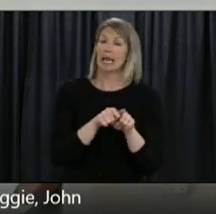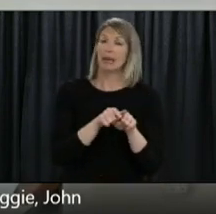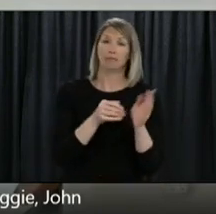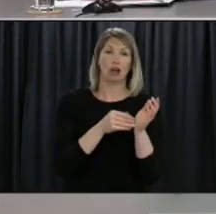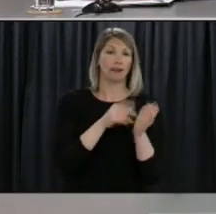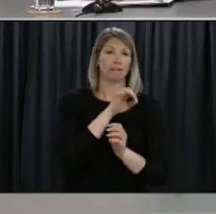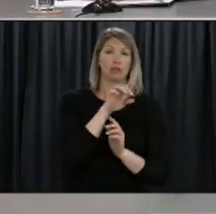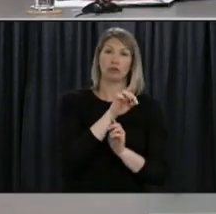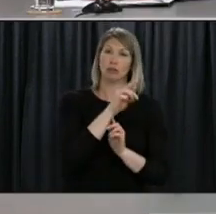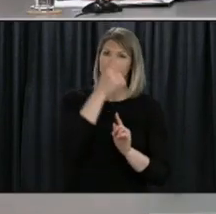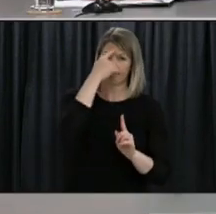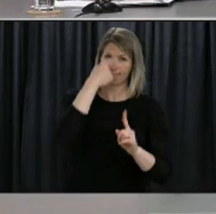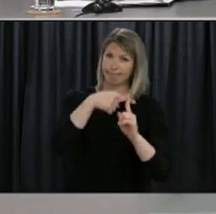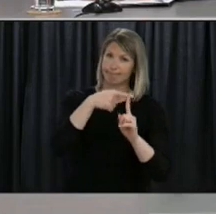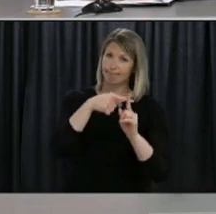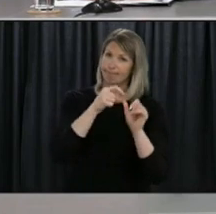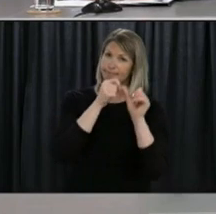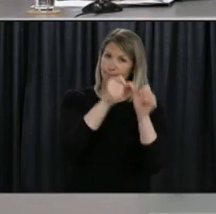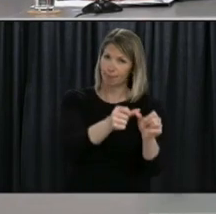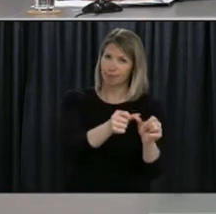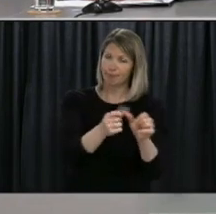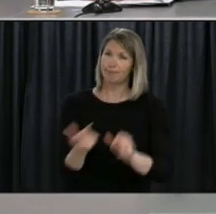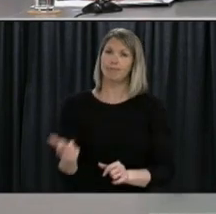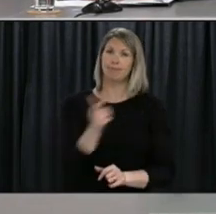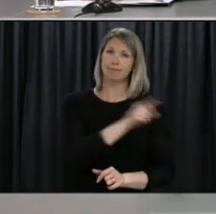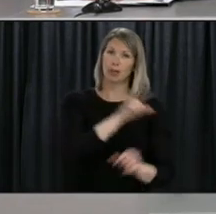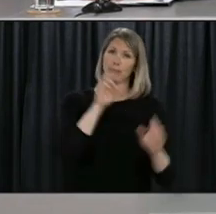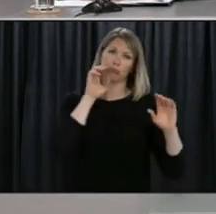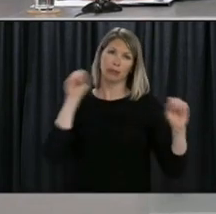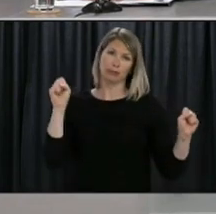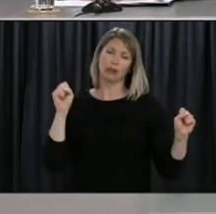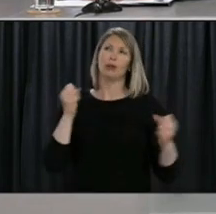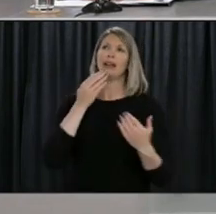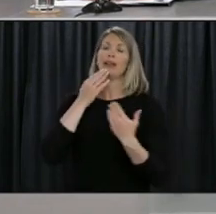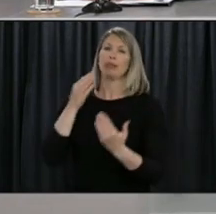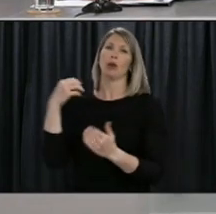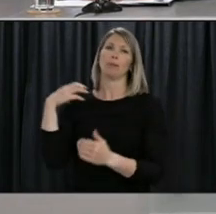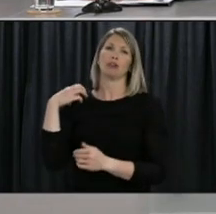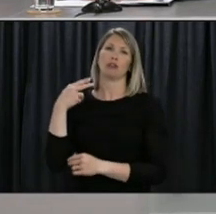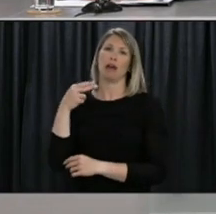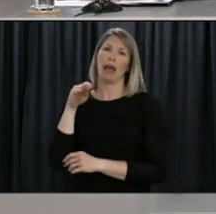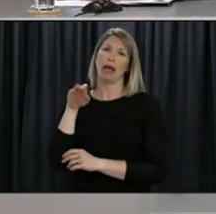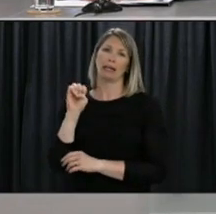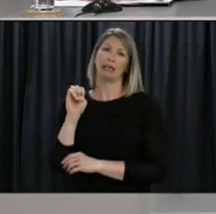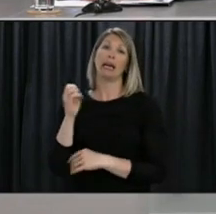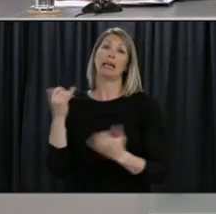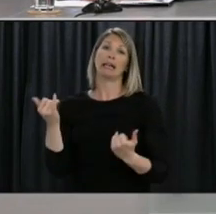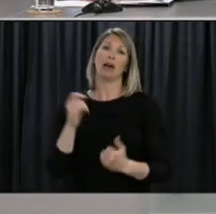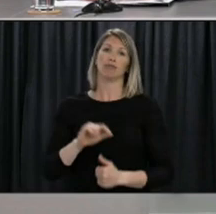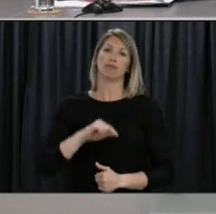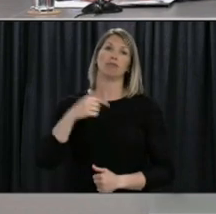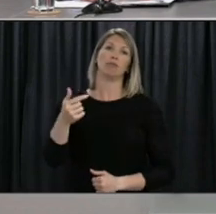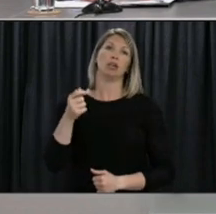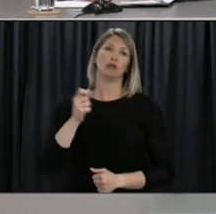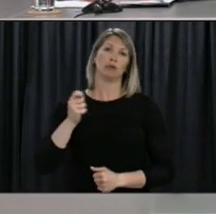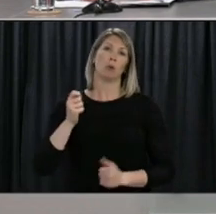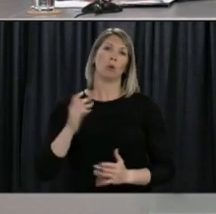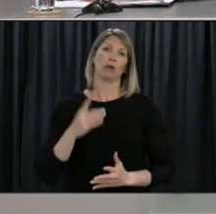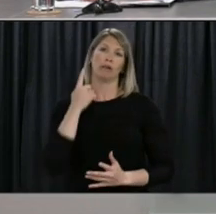back to you Premier. Thank you. Thank you. Thank you Minister Hagee and I will now turn it over to the media for today's questions.